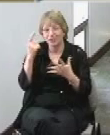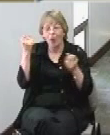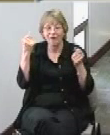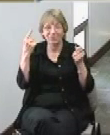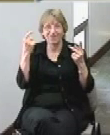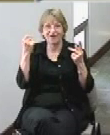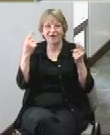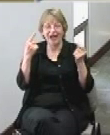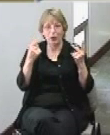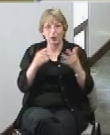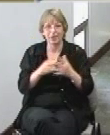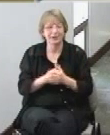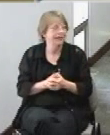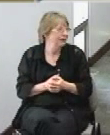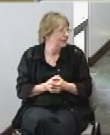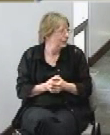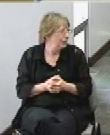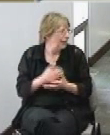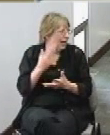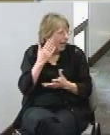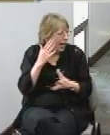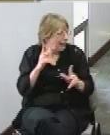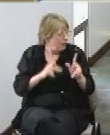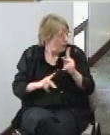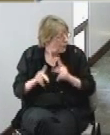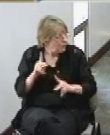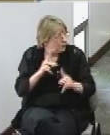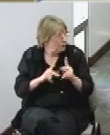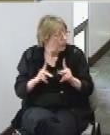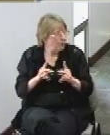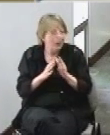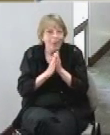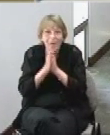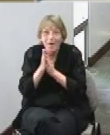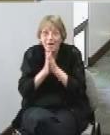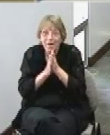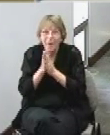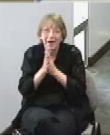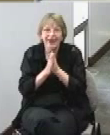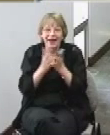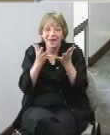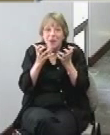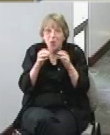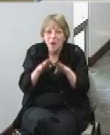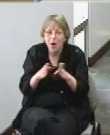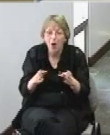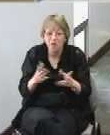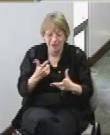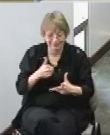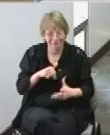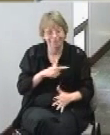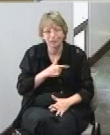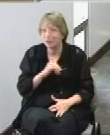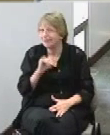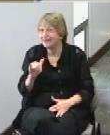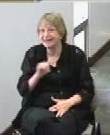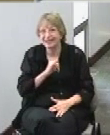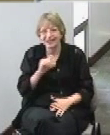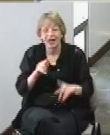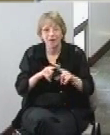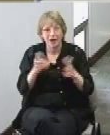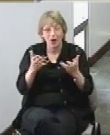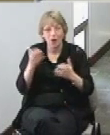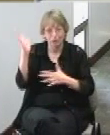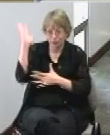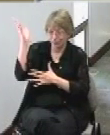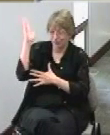I know people are are anxious they want to get it open we do too but I wanted to give this presentation